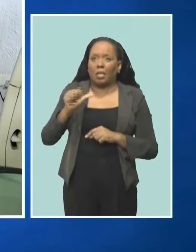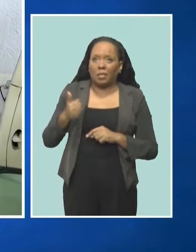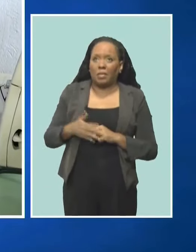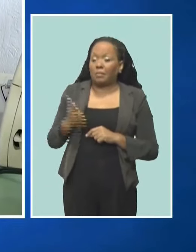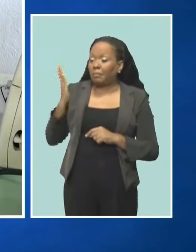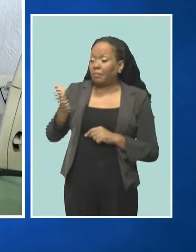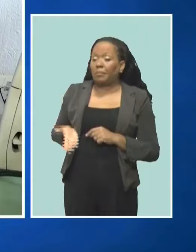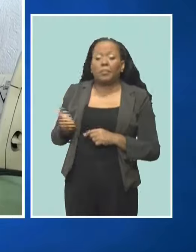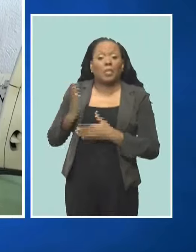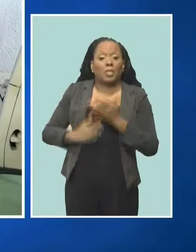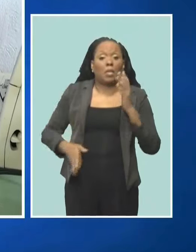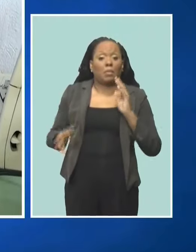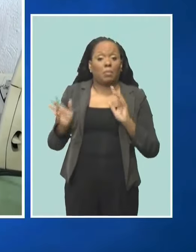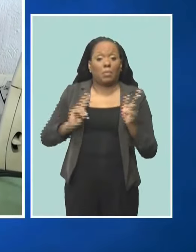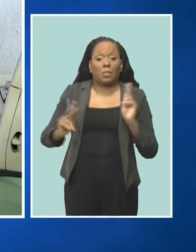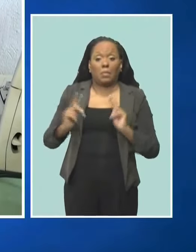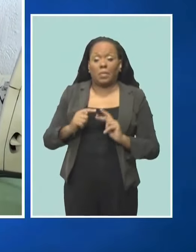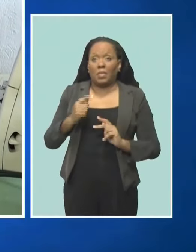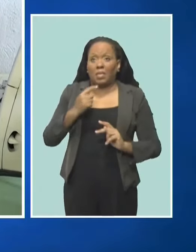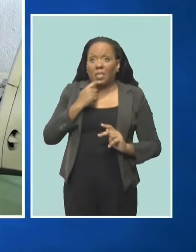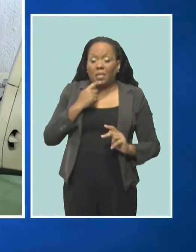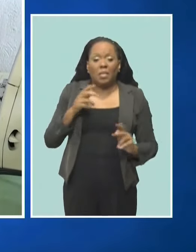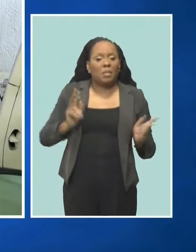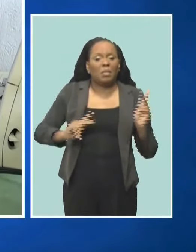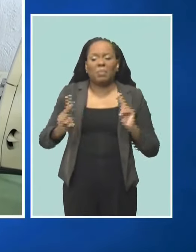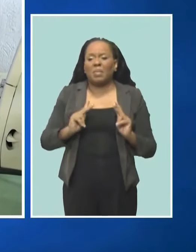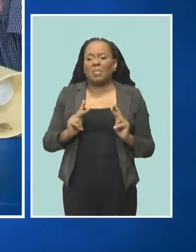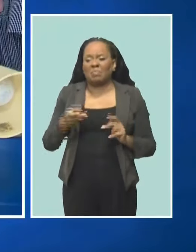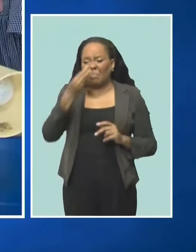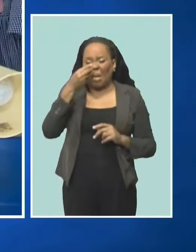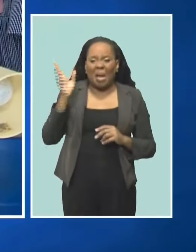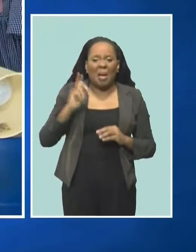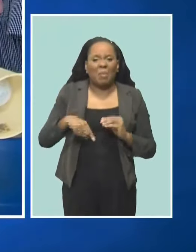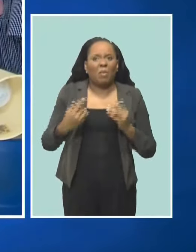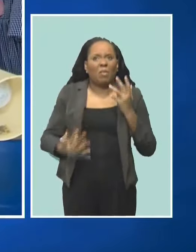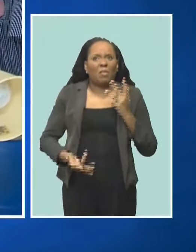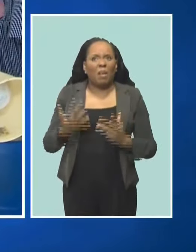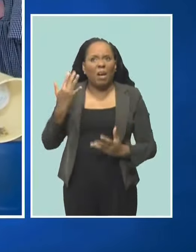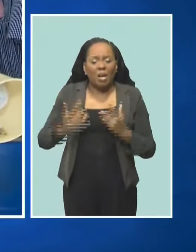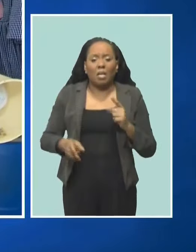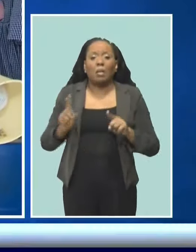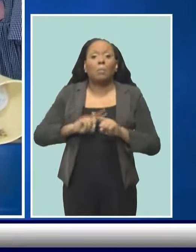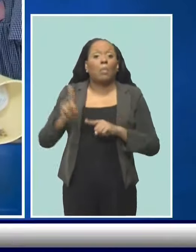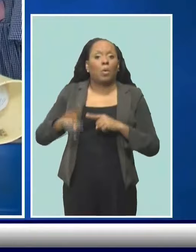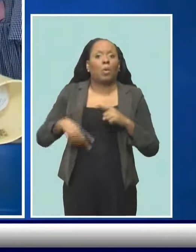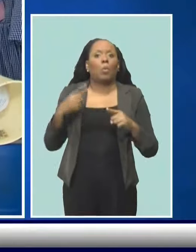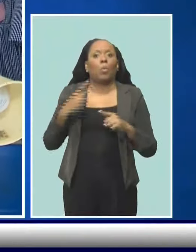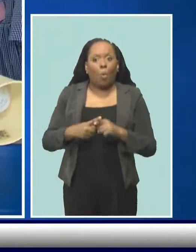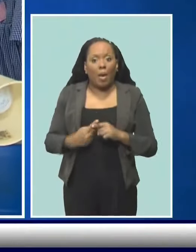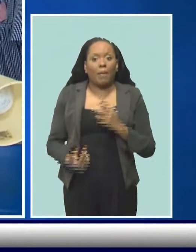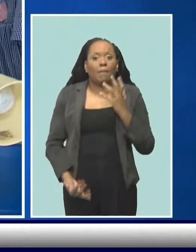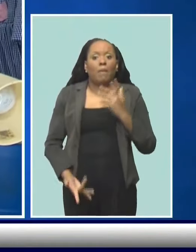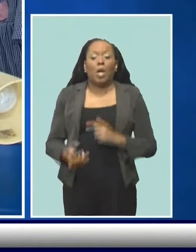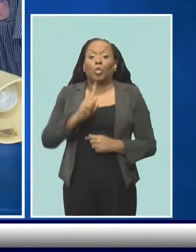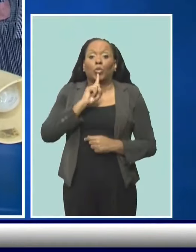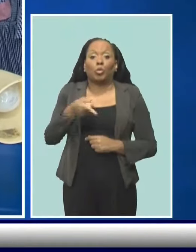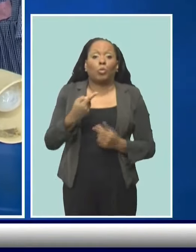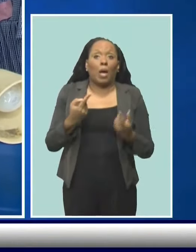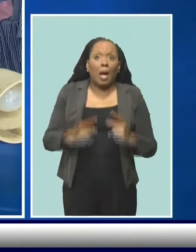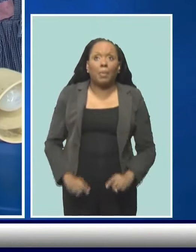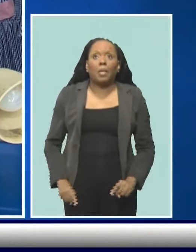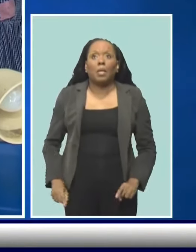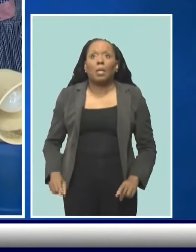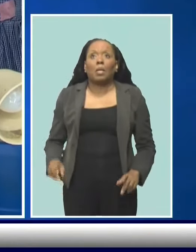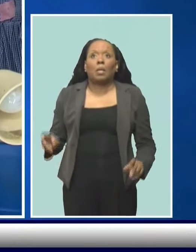safety measures as a priority until there's an incident. Whenever fire occurs, then is when you see somebody would